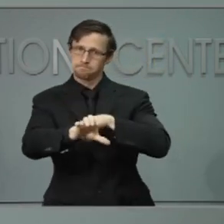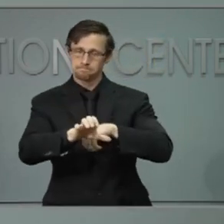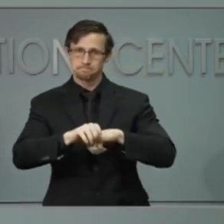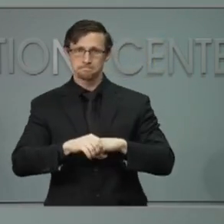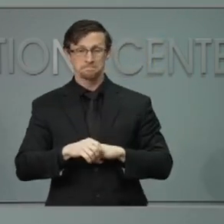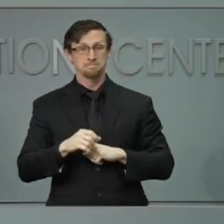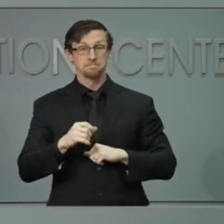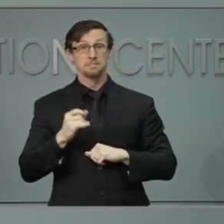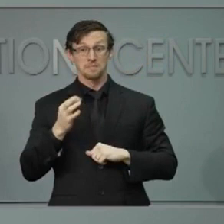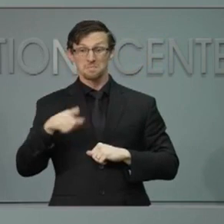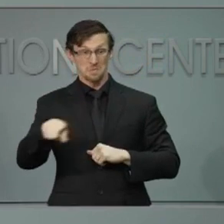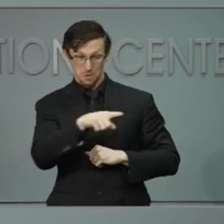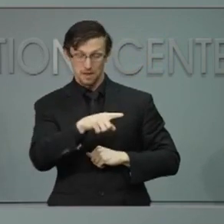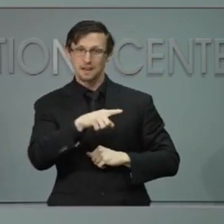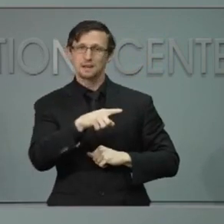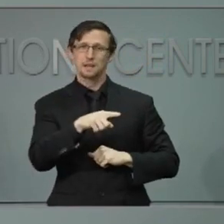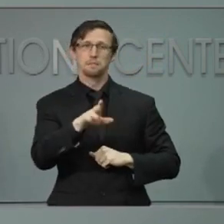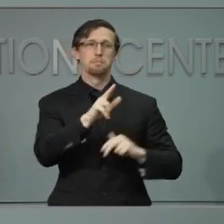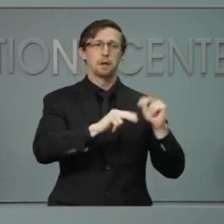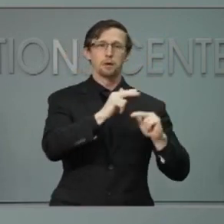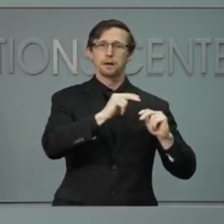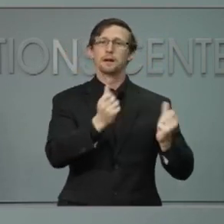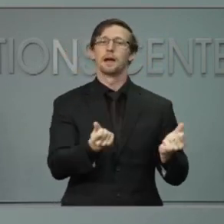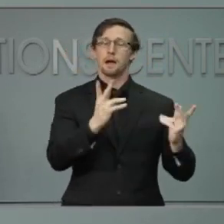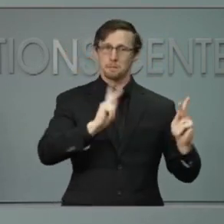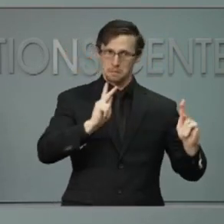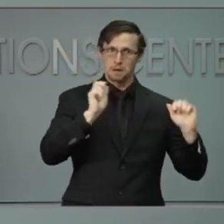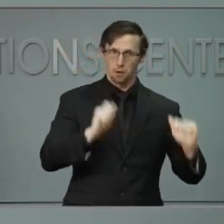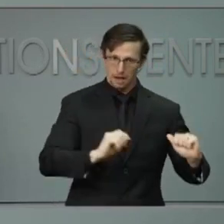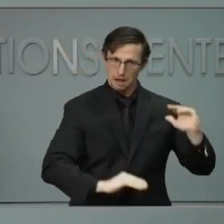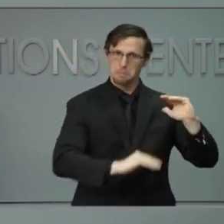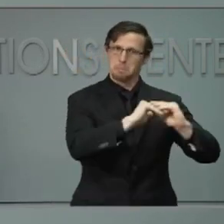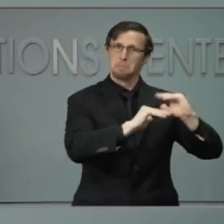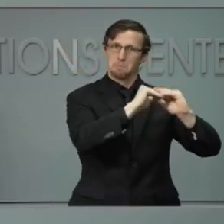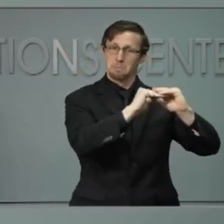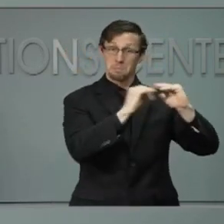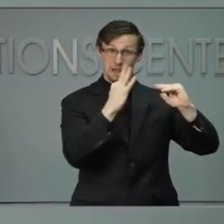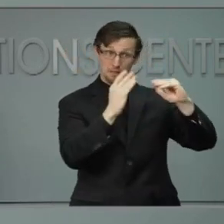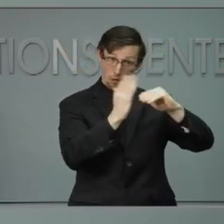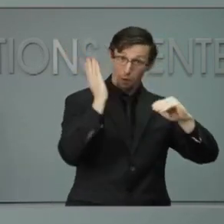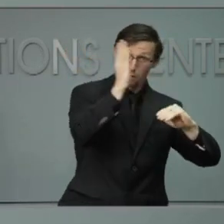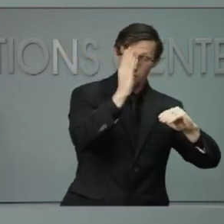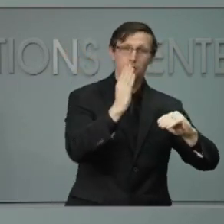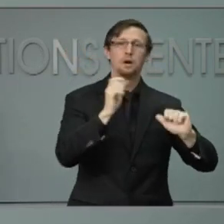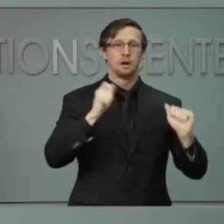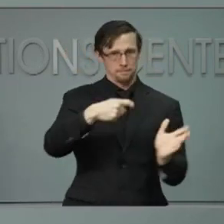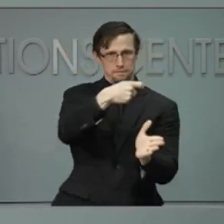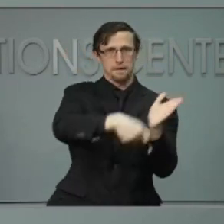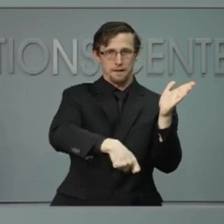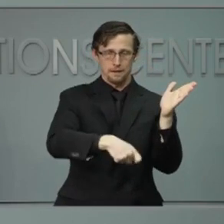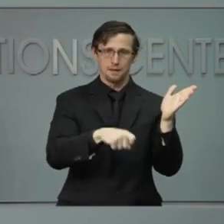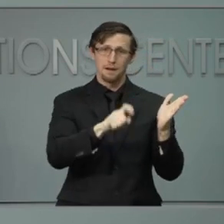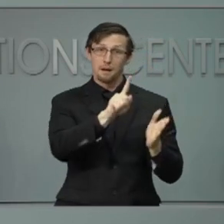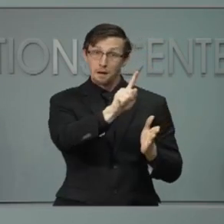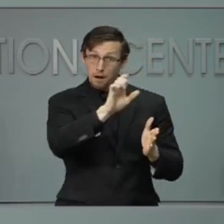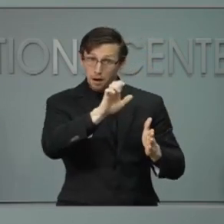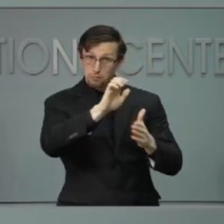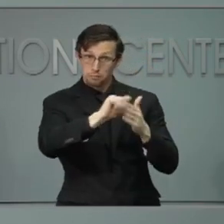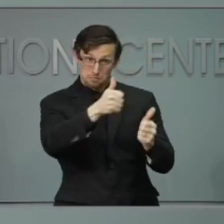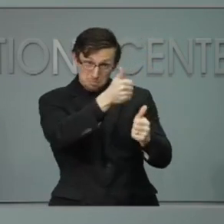exceeding permitted capacity. Businesses can face a civil fine of $100